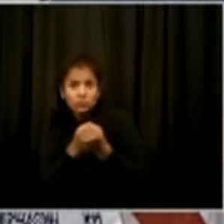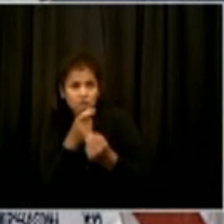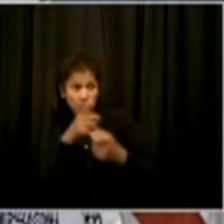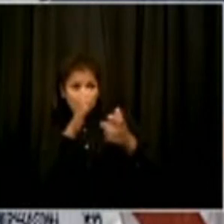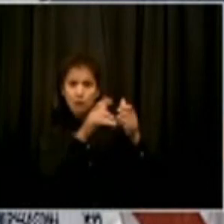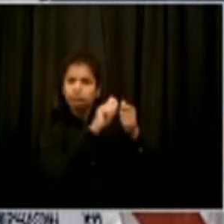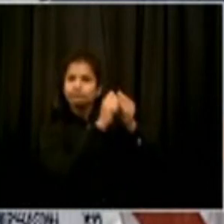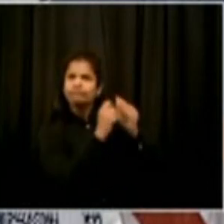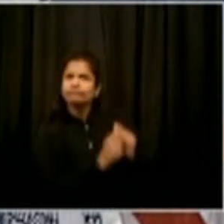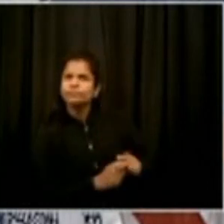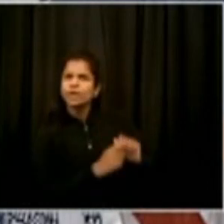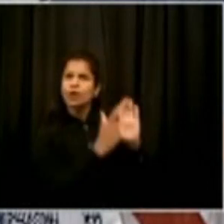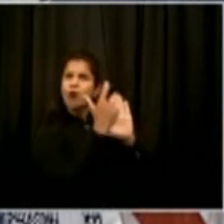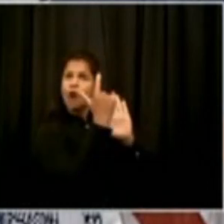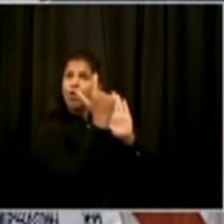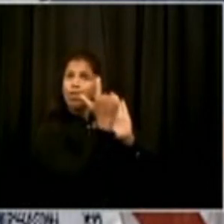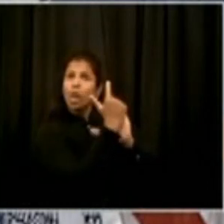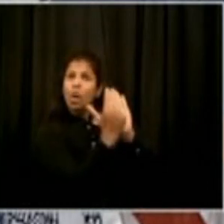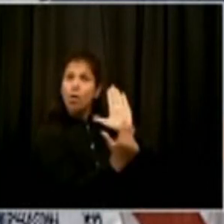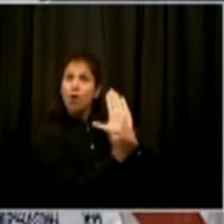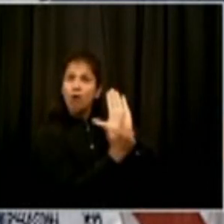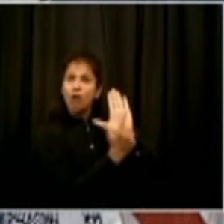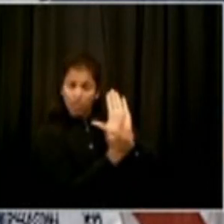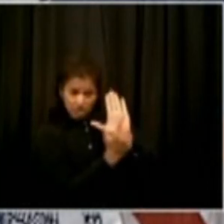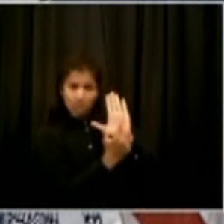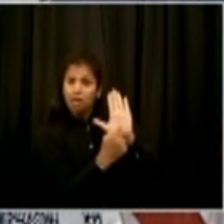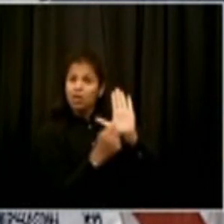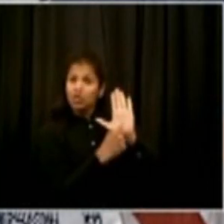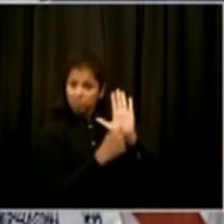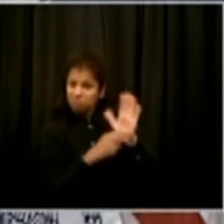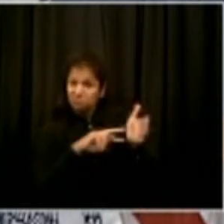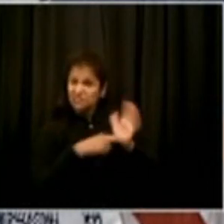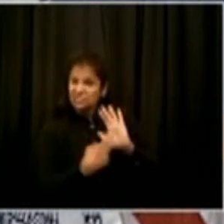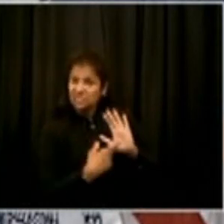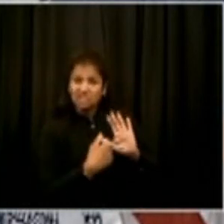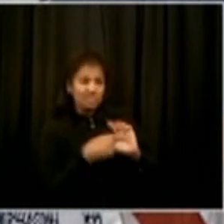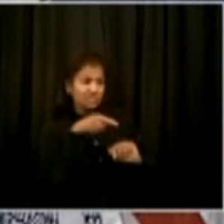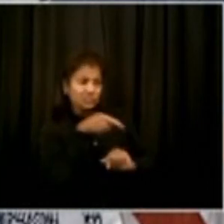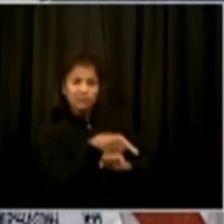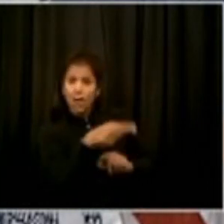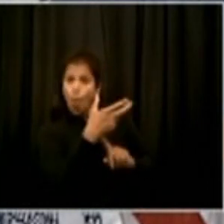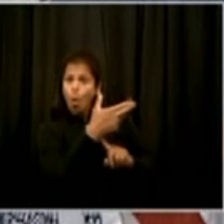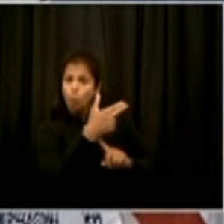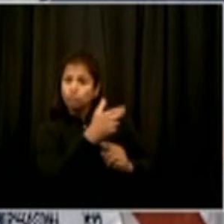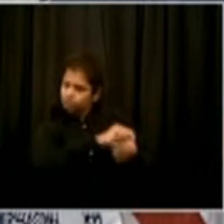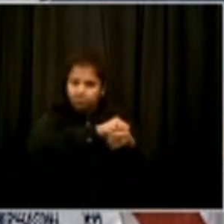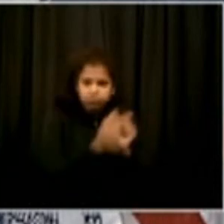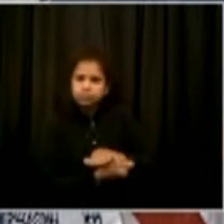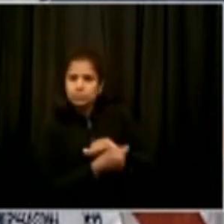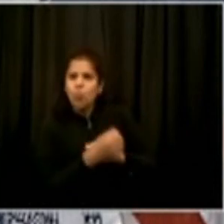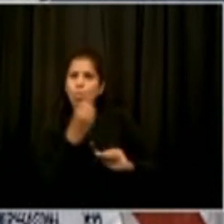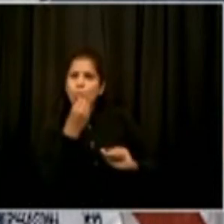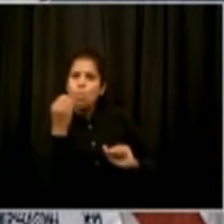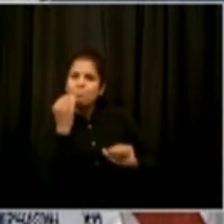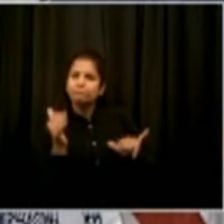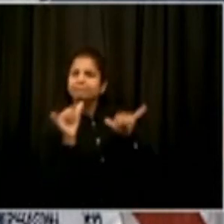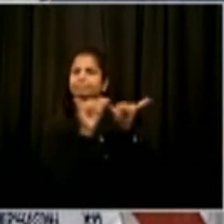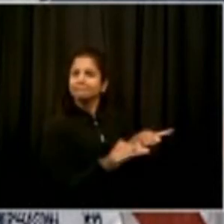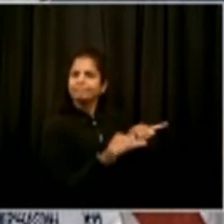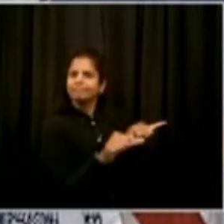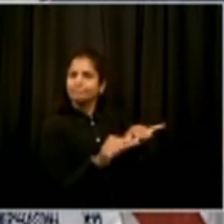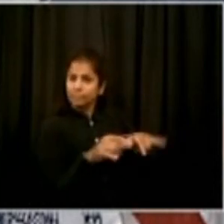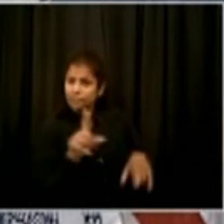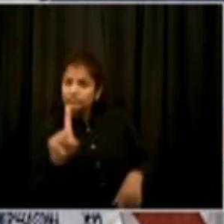there are buildings we control already, and that's where we're looking to, or want to control, want to